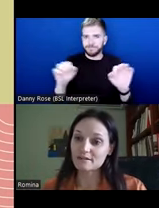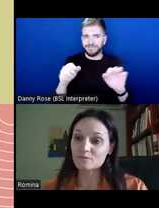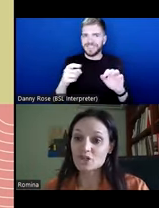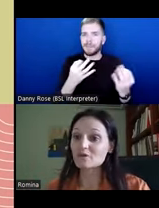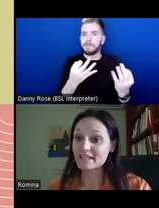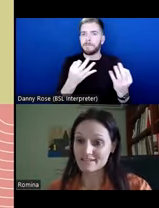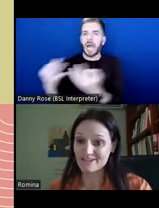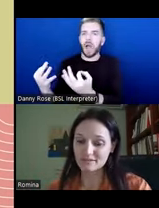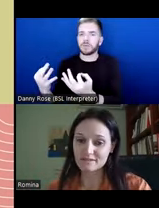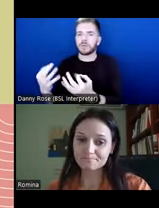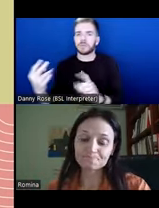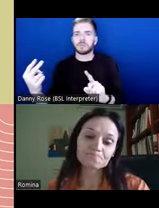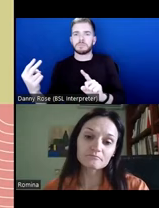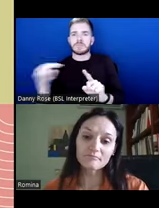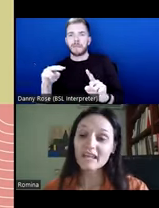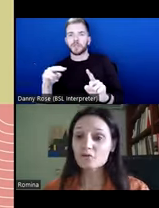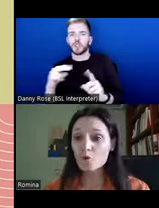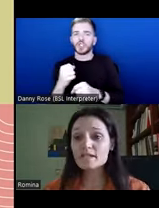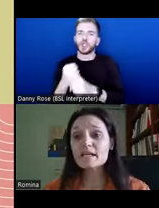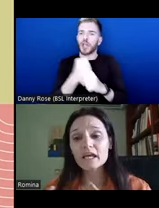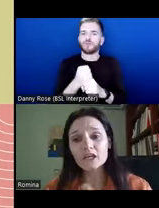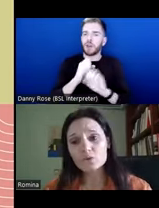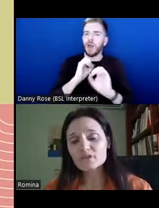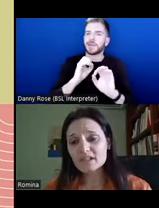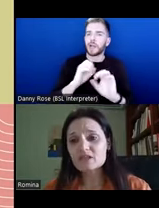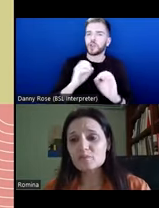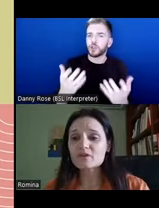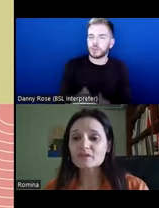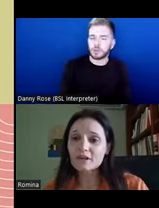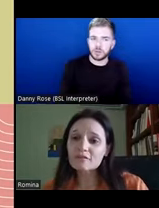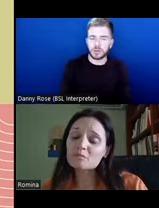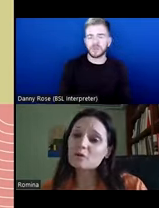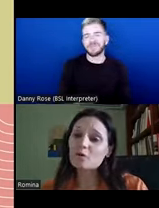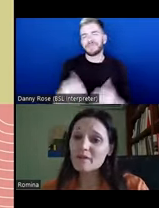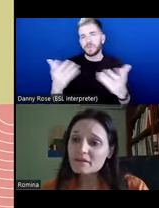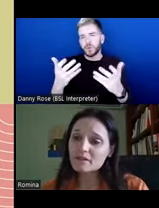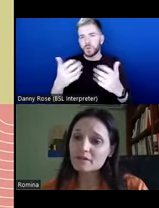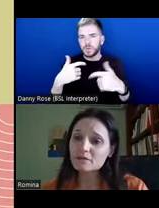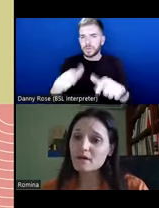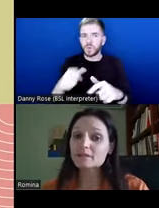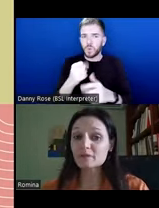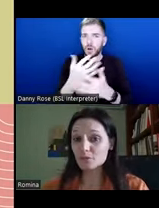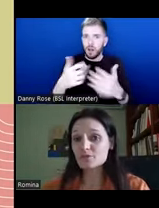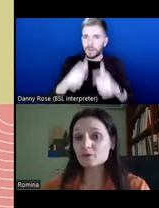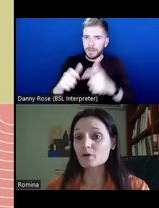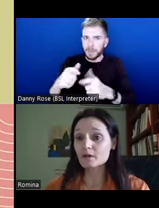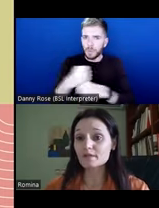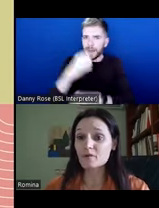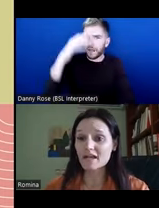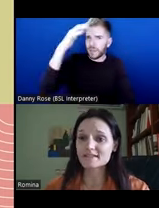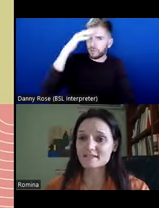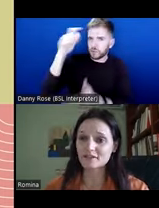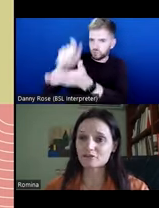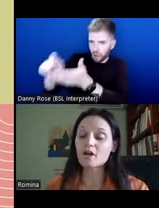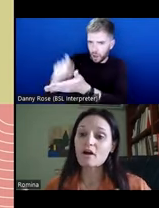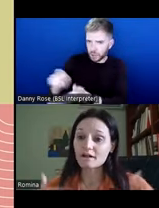generalizations. And of course, it also continues because a lot of the people who make theory and write, but also who are in